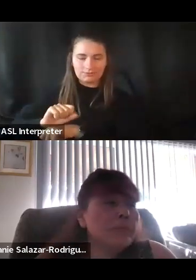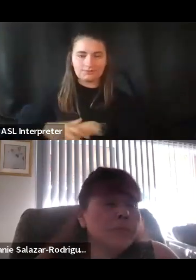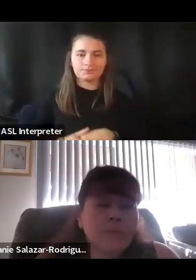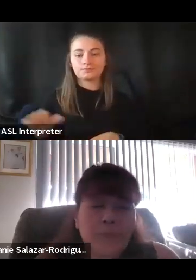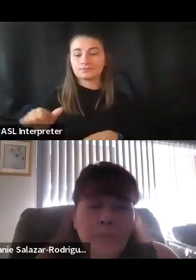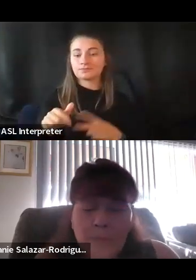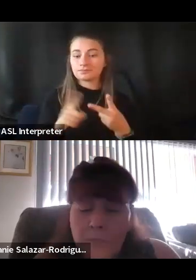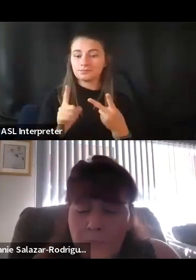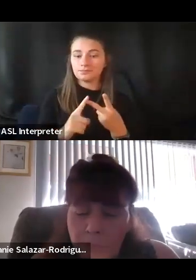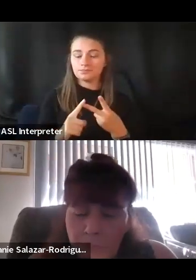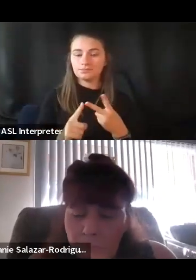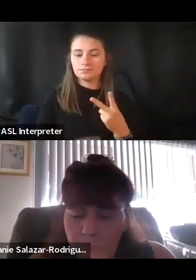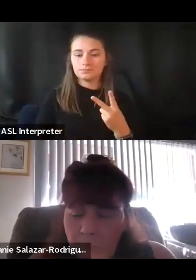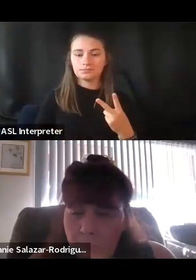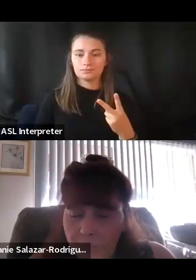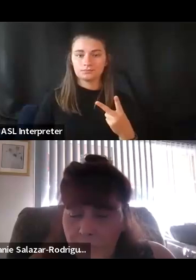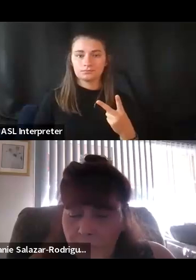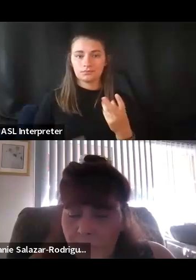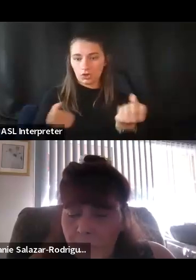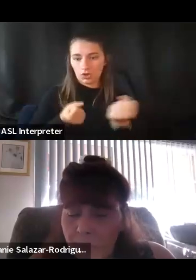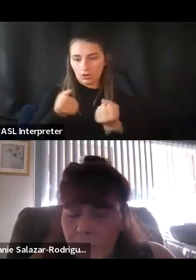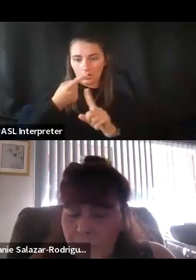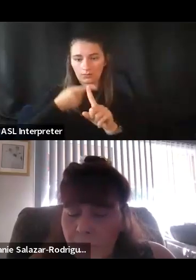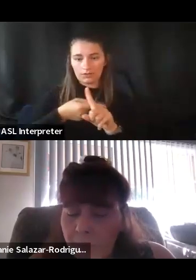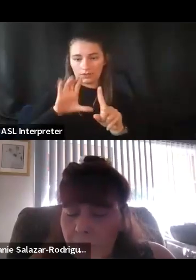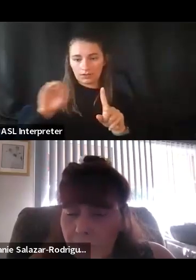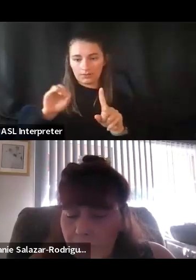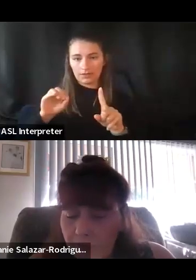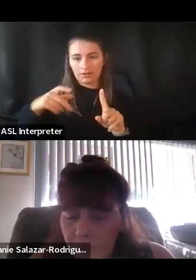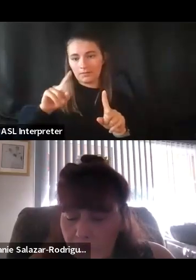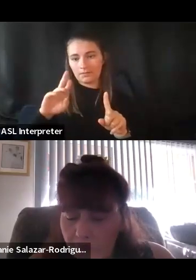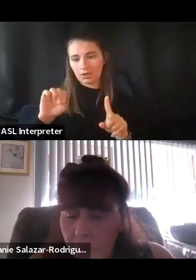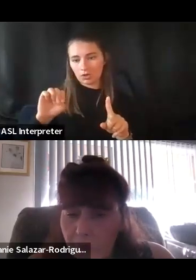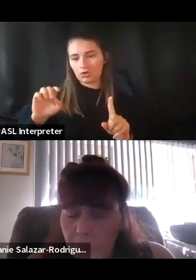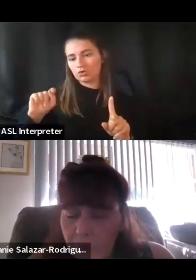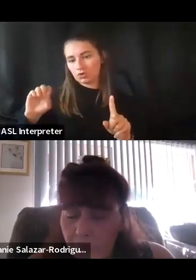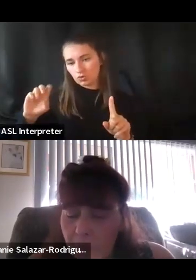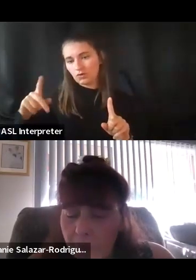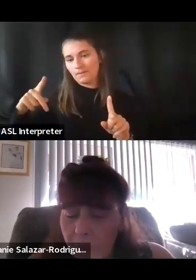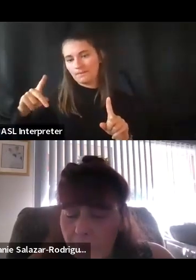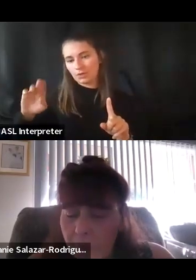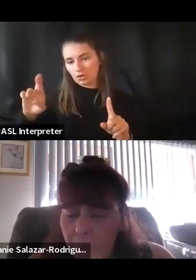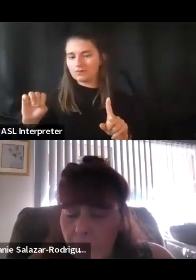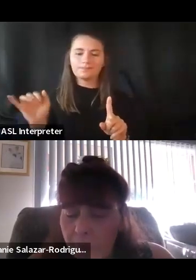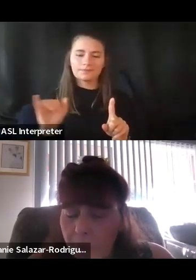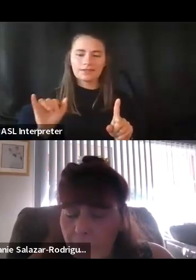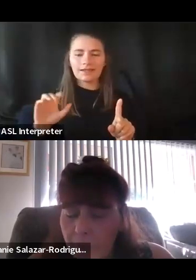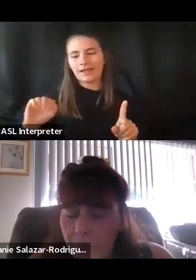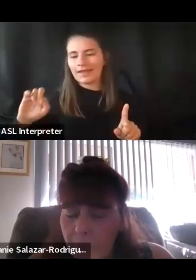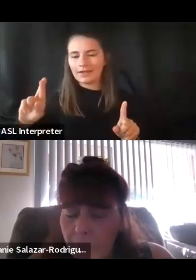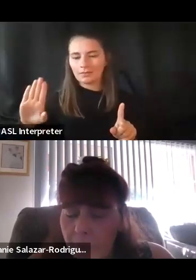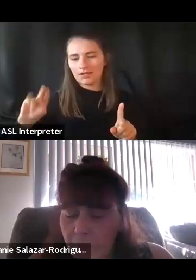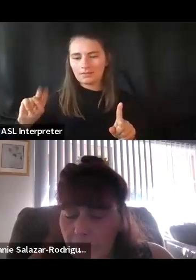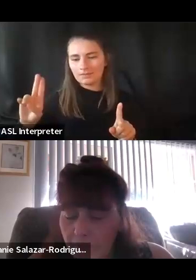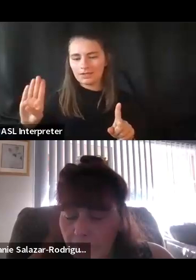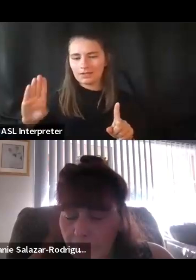bill was getting car rental companies like the peer-to-peer car rental companies. They're like the Airbnb of car rental companies. The